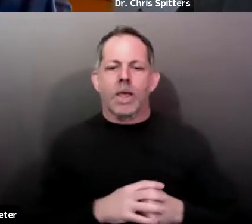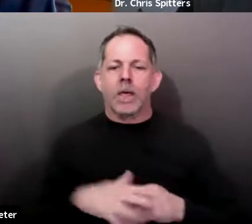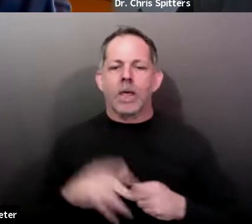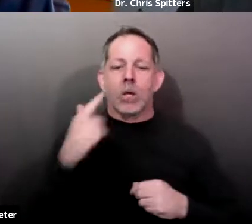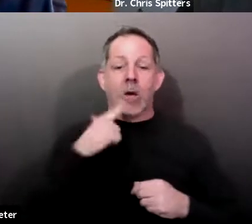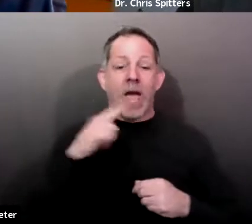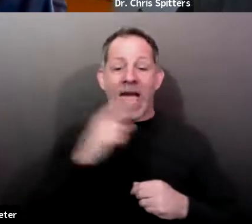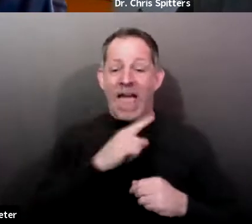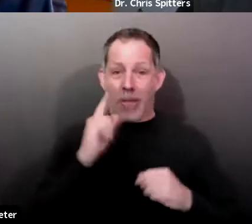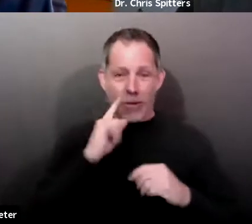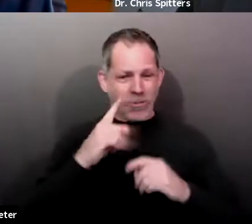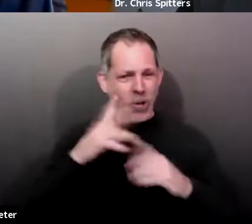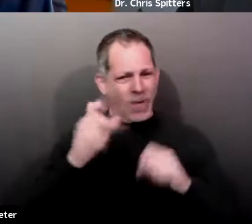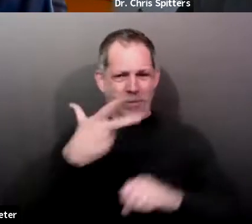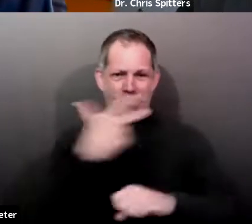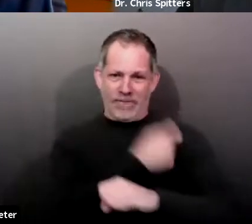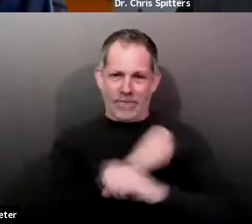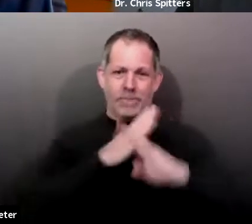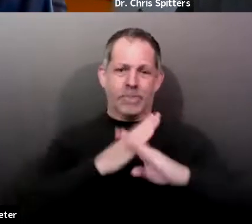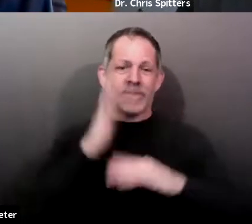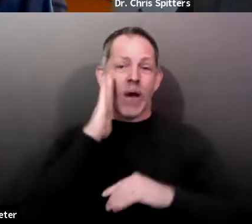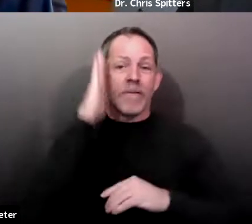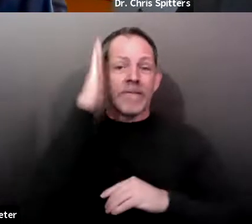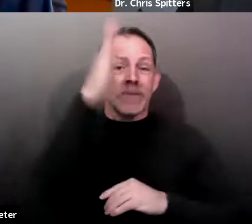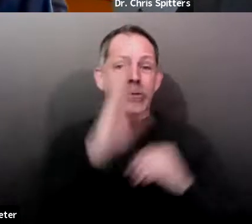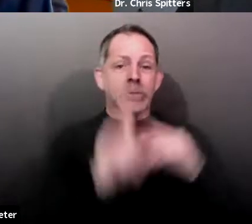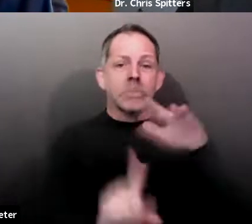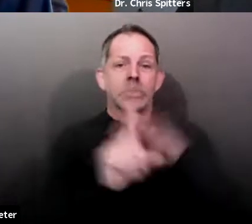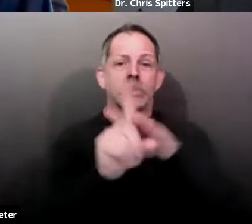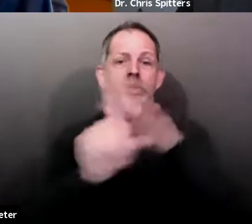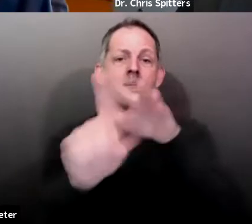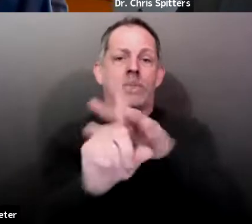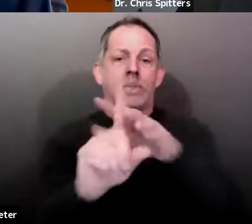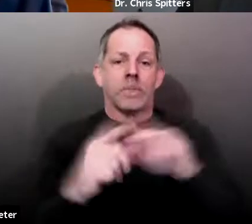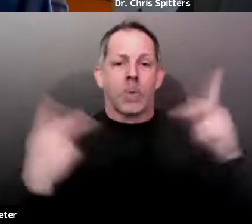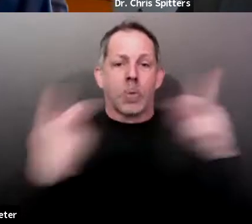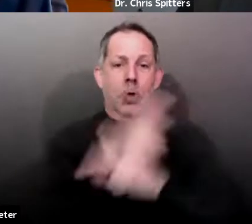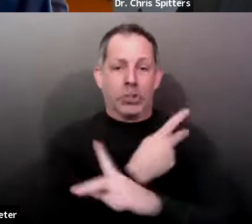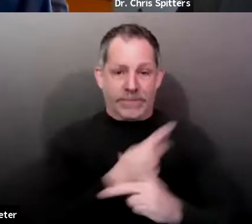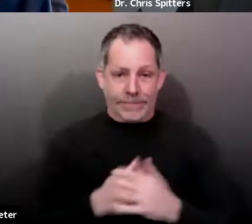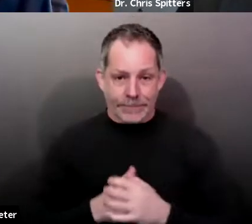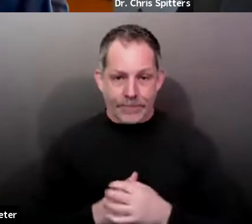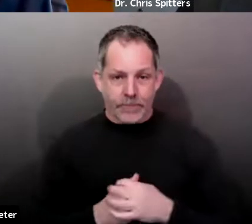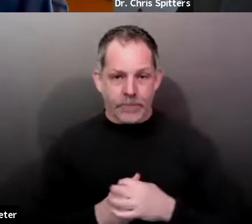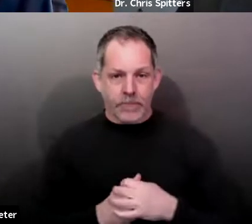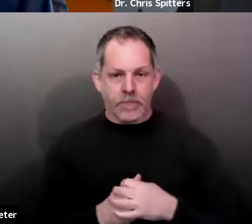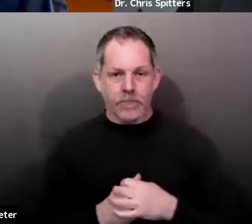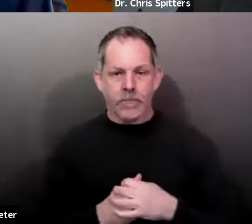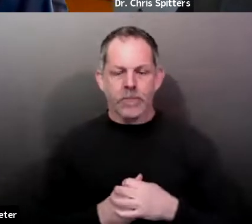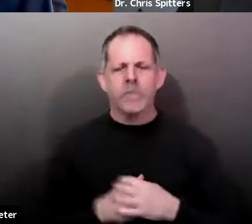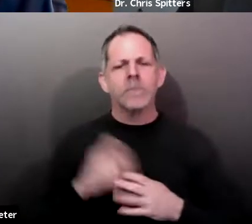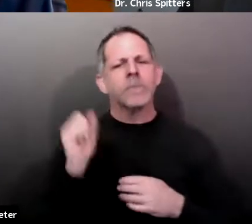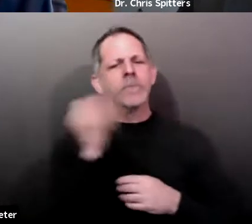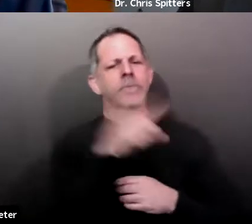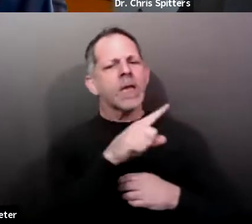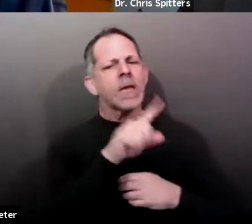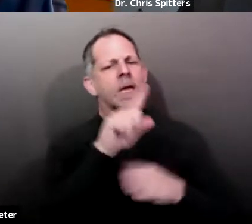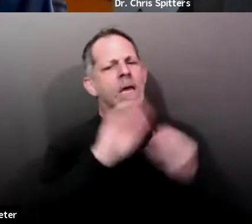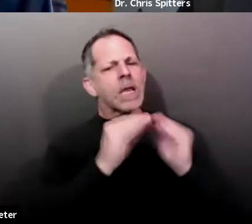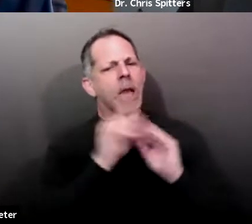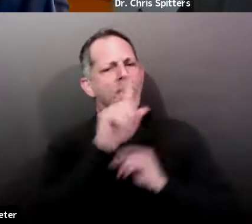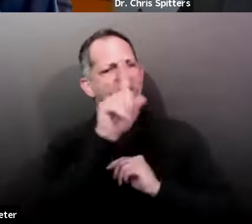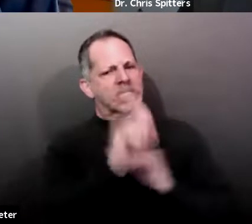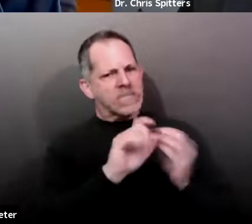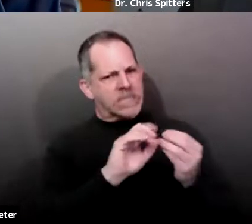And just to stress a point we've made, uh, before the number of tests doesn't really affect the rate that we